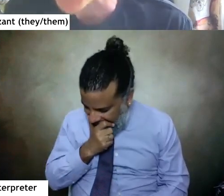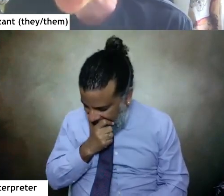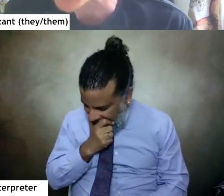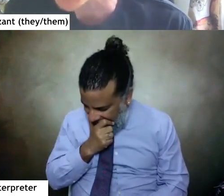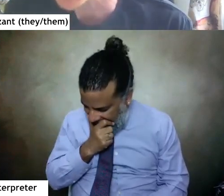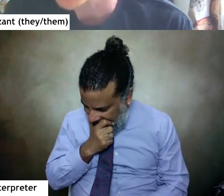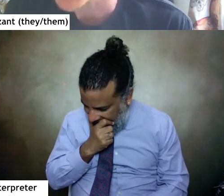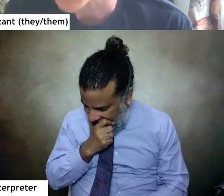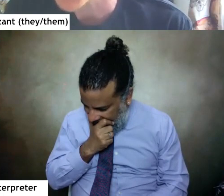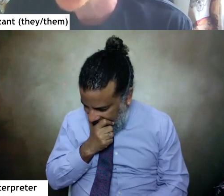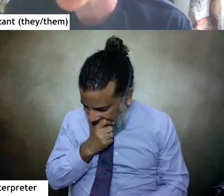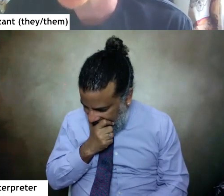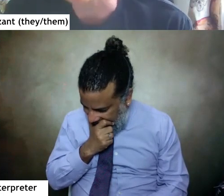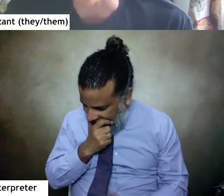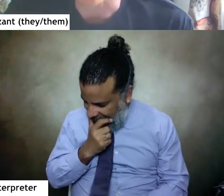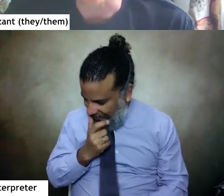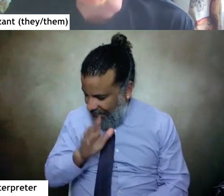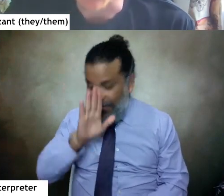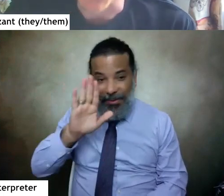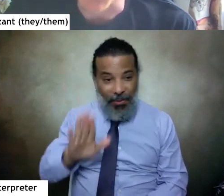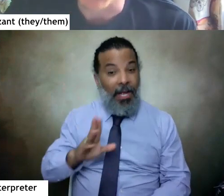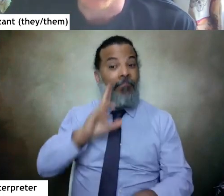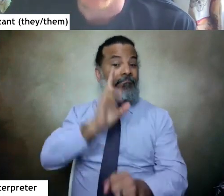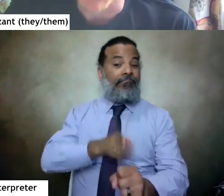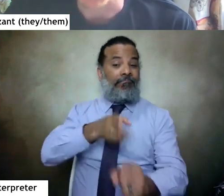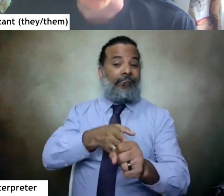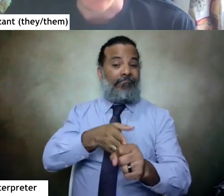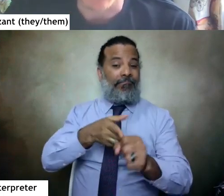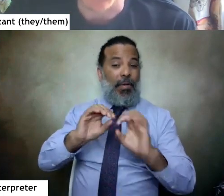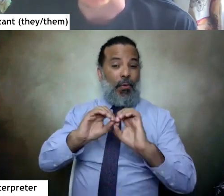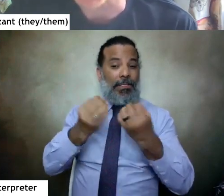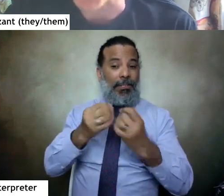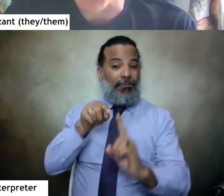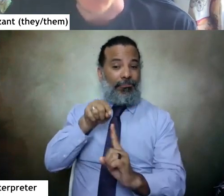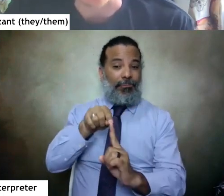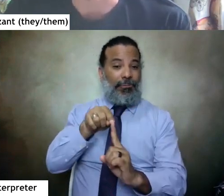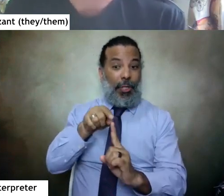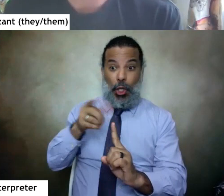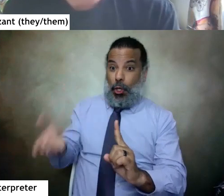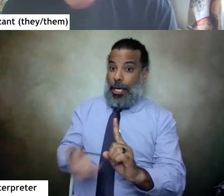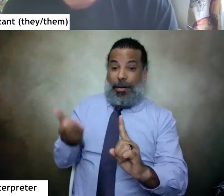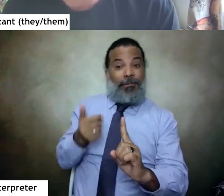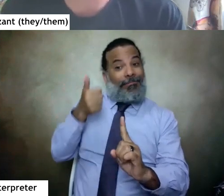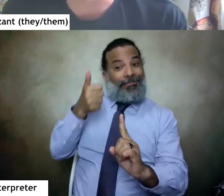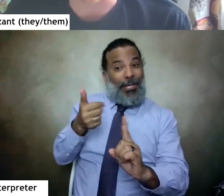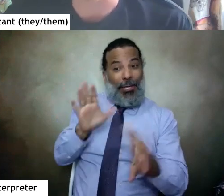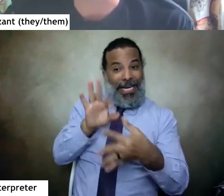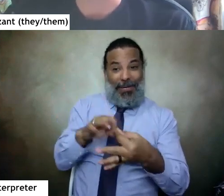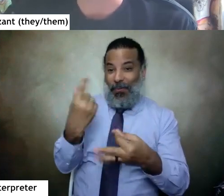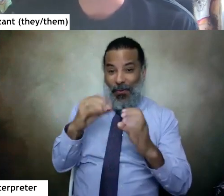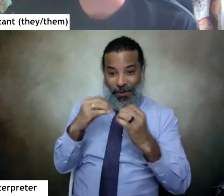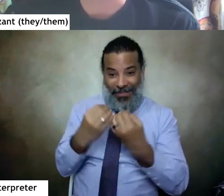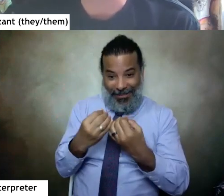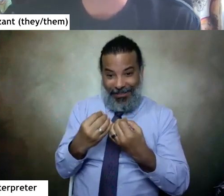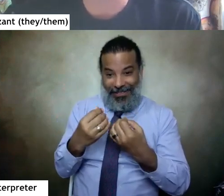i think joining an organization is great so you're here so you're already connected to one organization